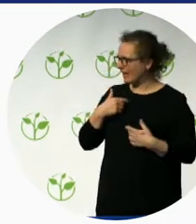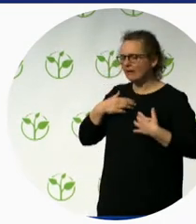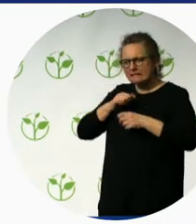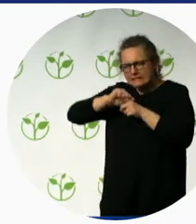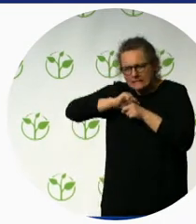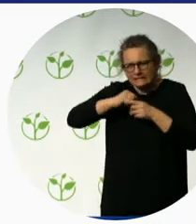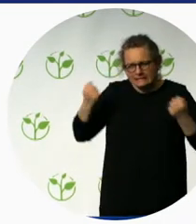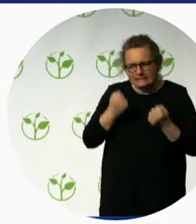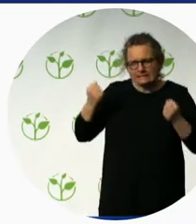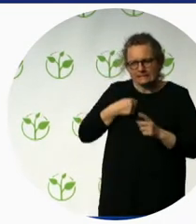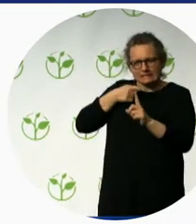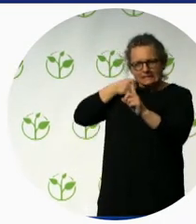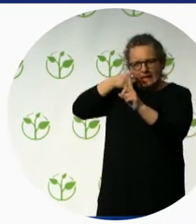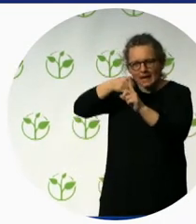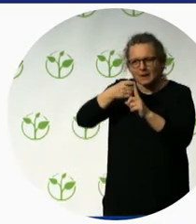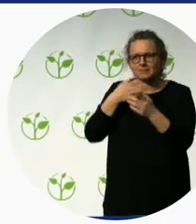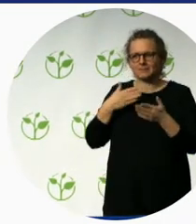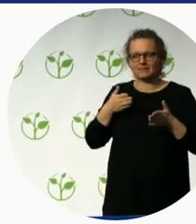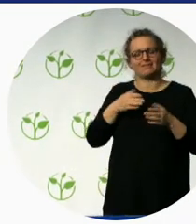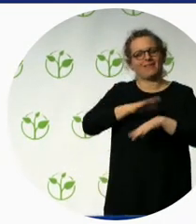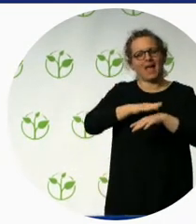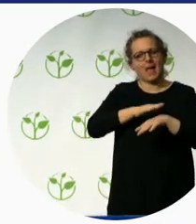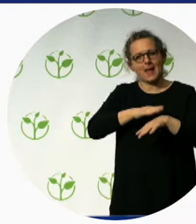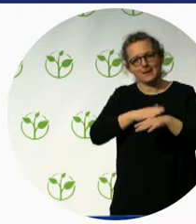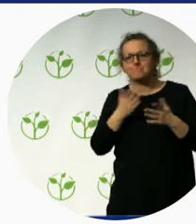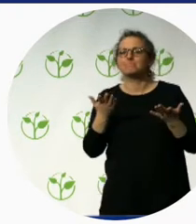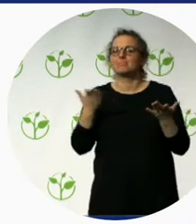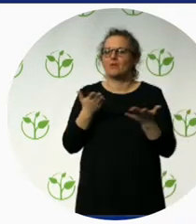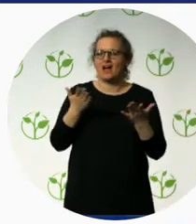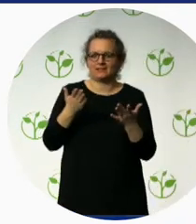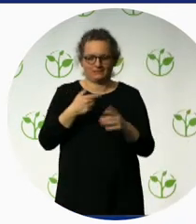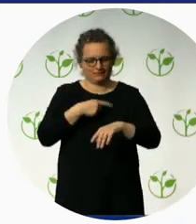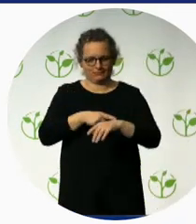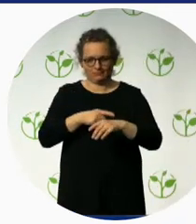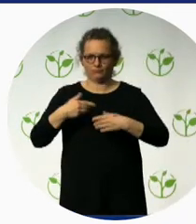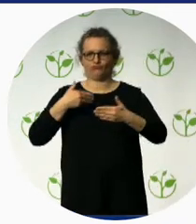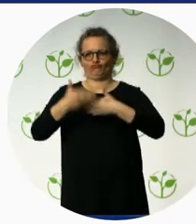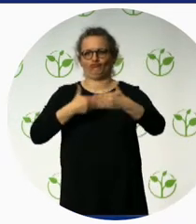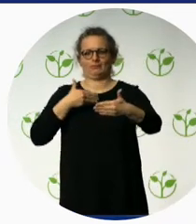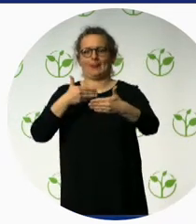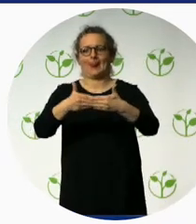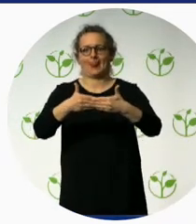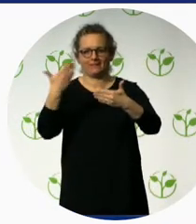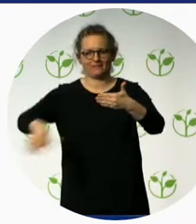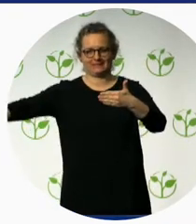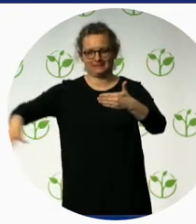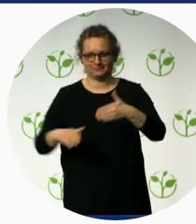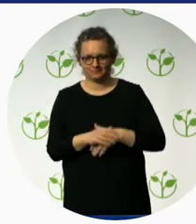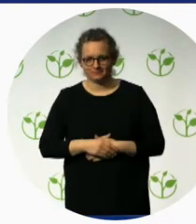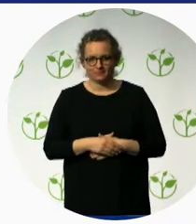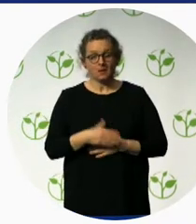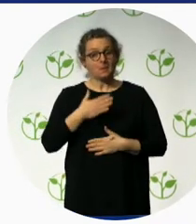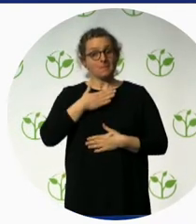First of all, LPHU, the organization that I'm representing today, is a grassroots